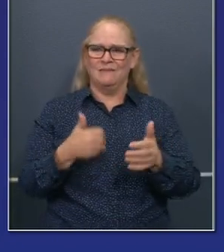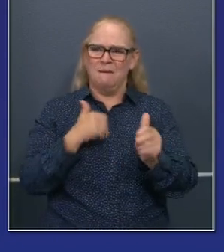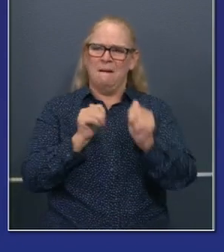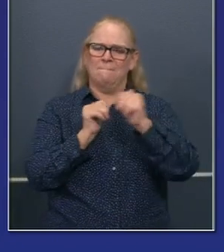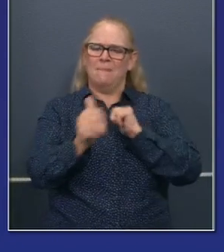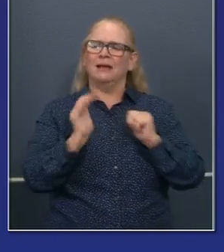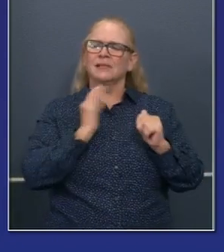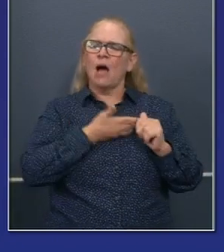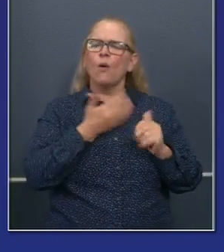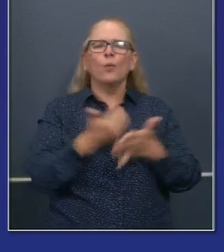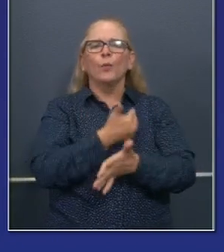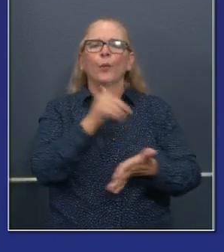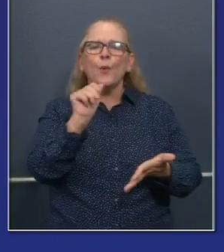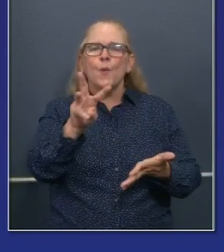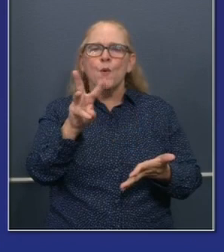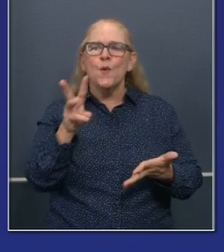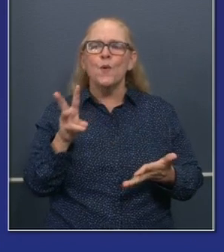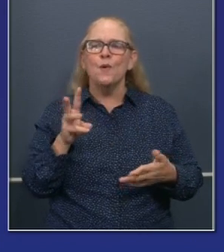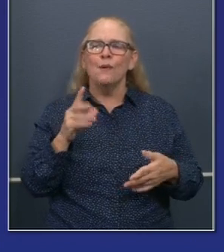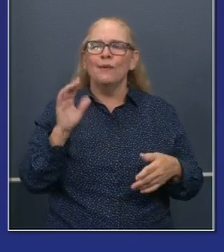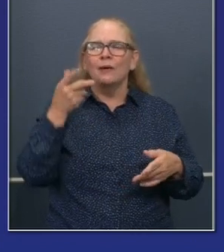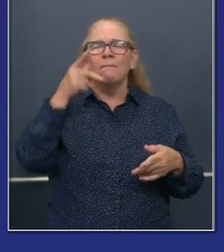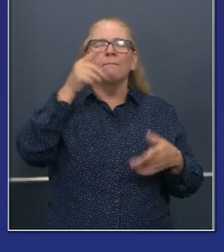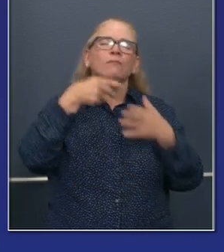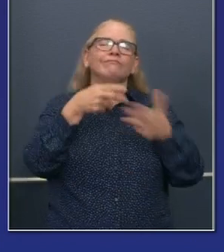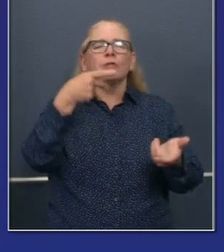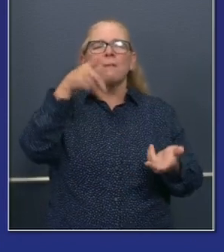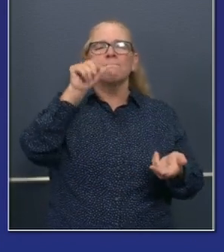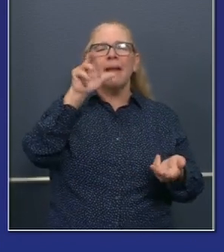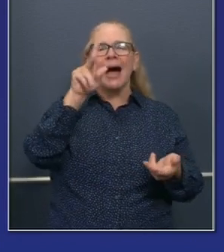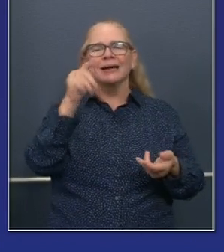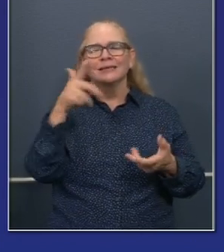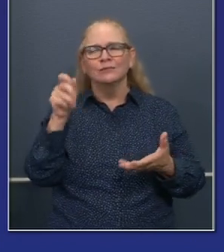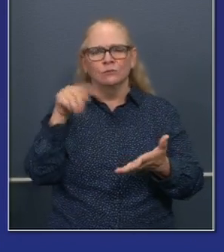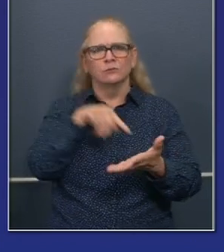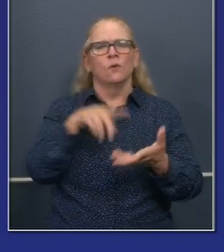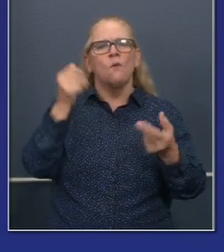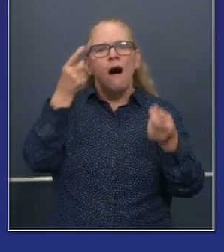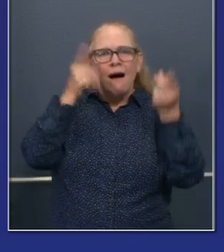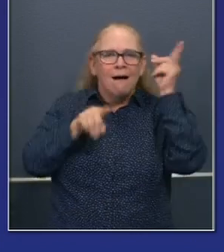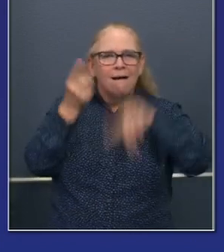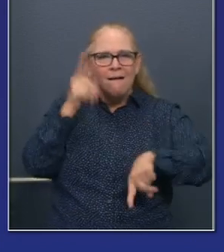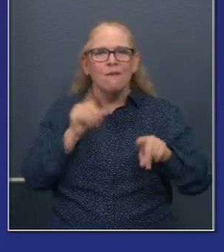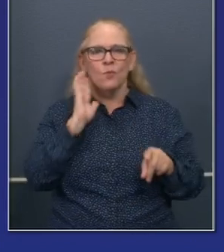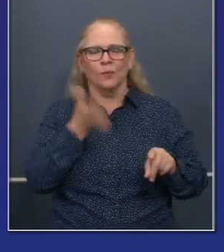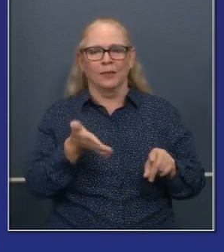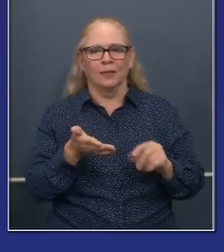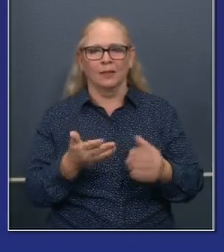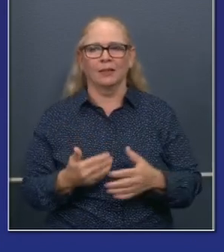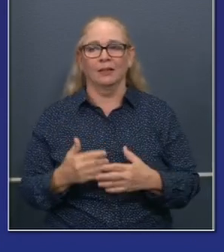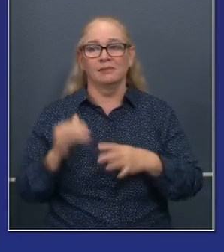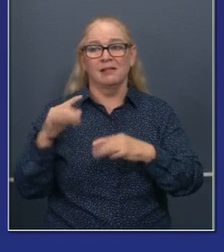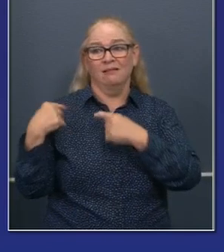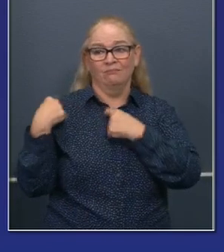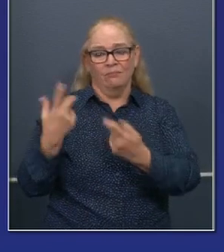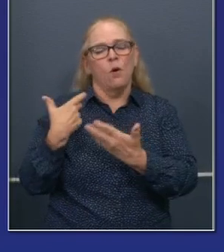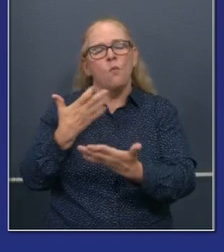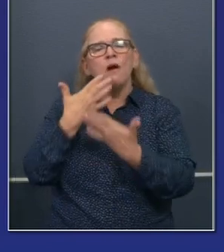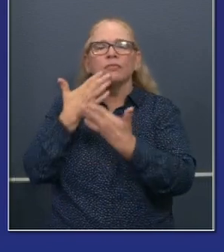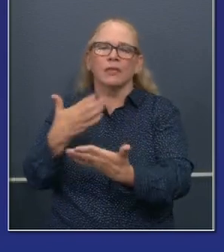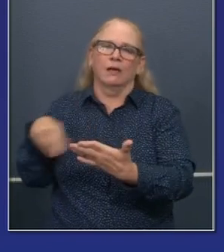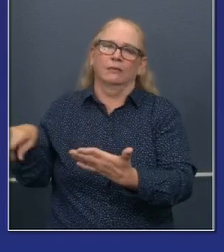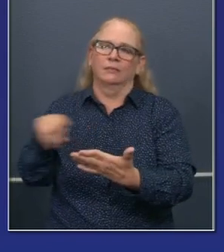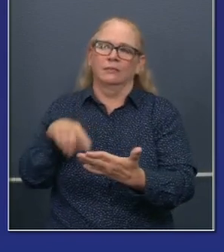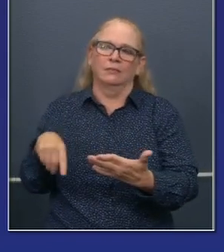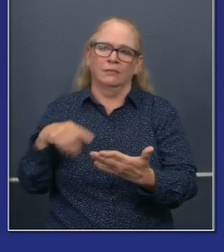their leadership, all their incredible ideas, the work they've already done, the work we did together last year, uh, creating